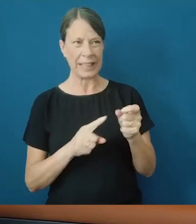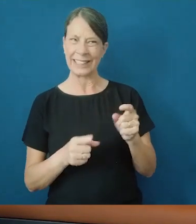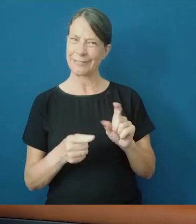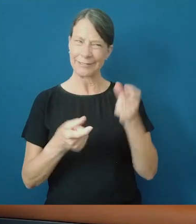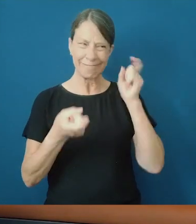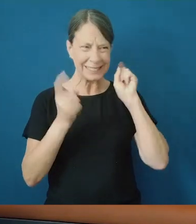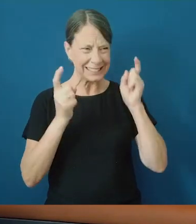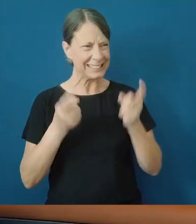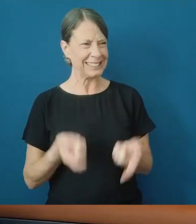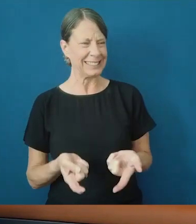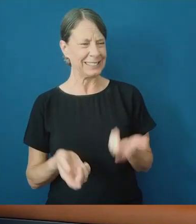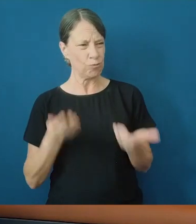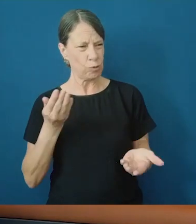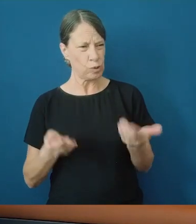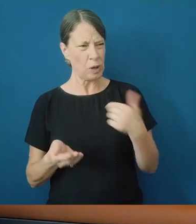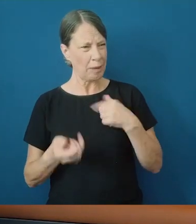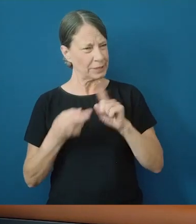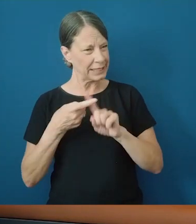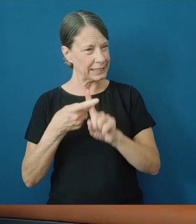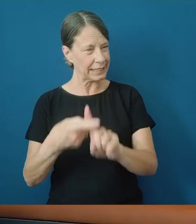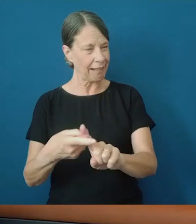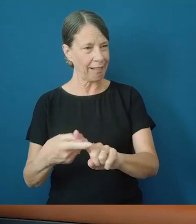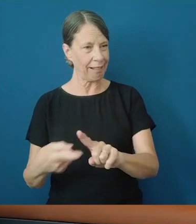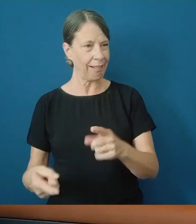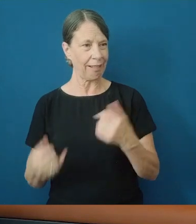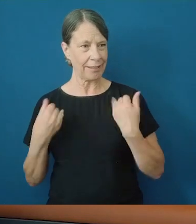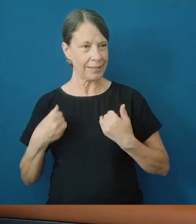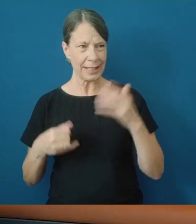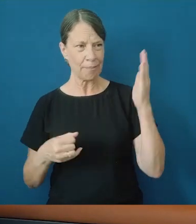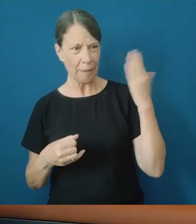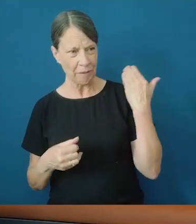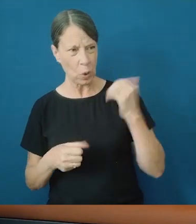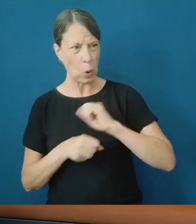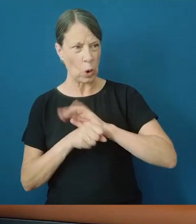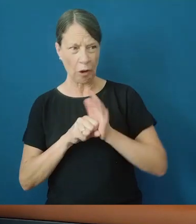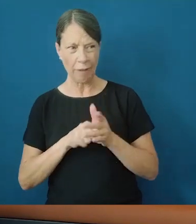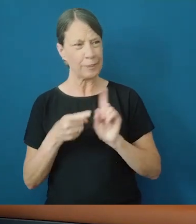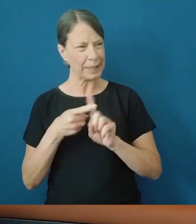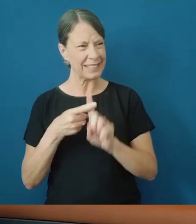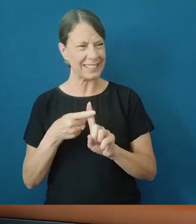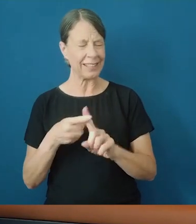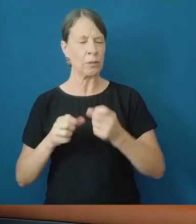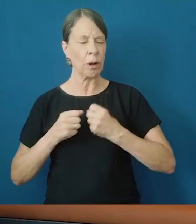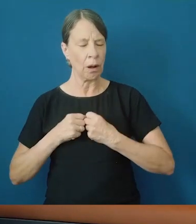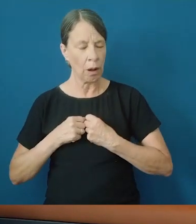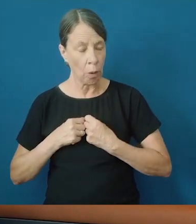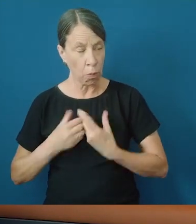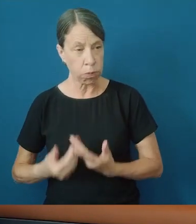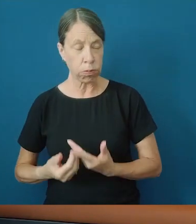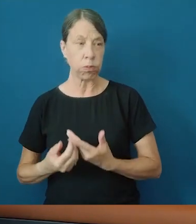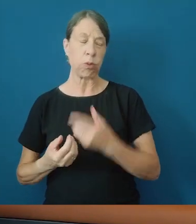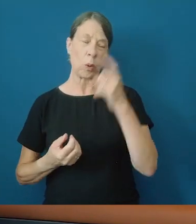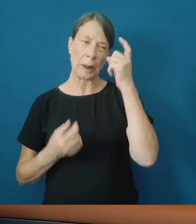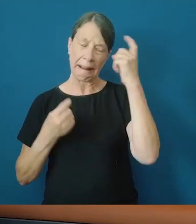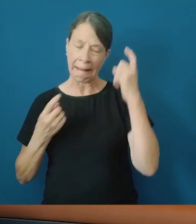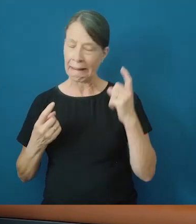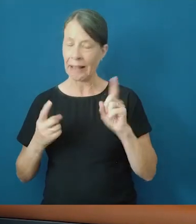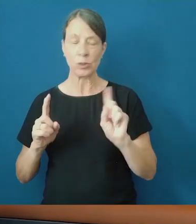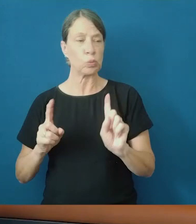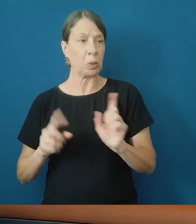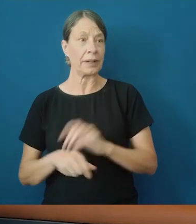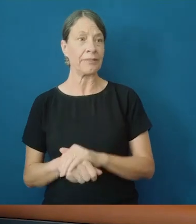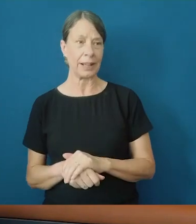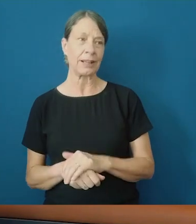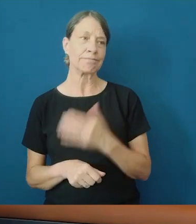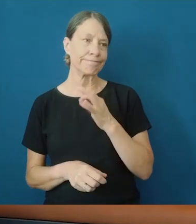If you're concerned about your symptoms, if you're concerned about your recovery, talk to your GP and they'll have different options for what might be happening and if there's